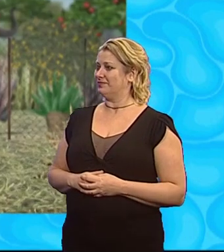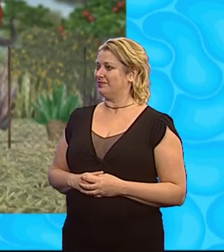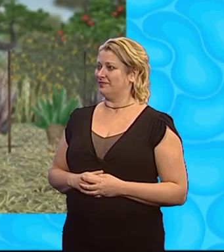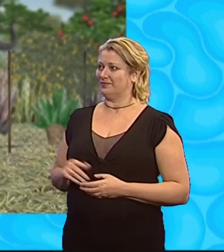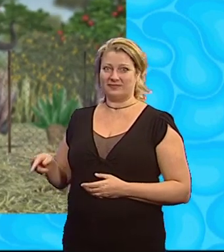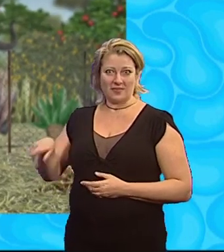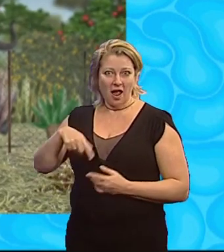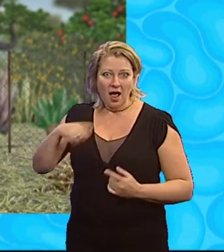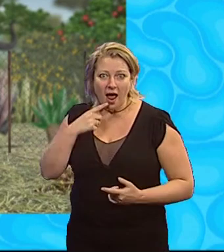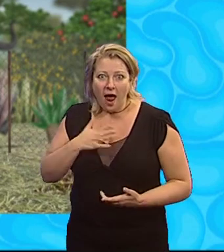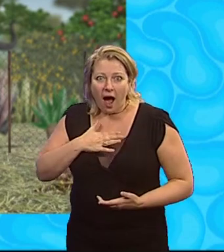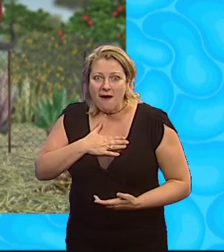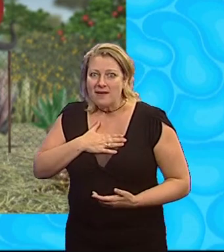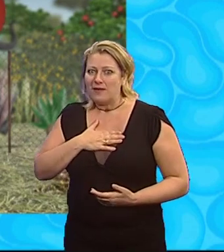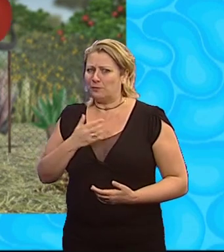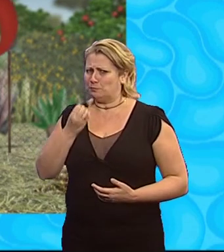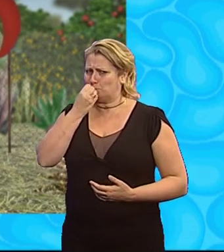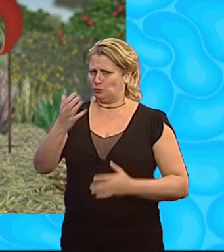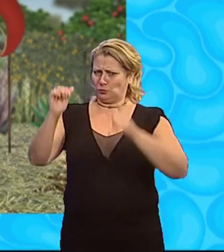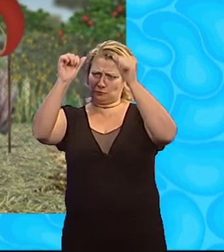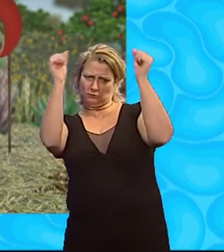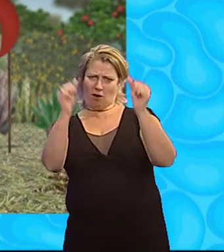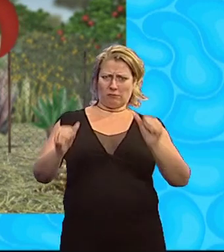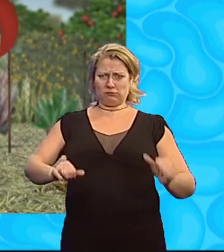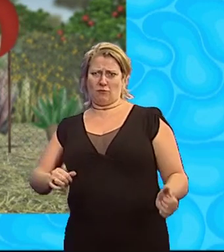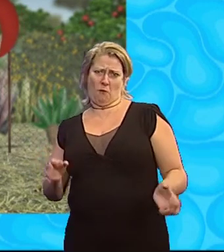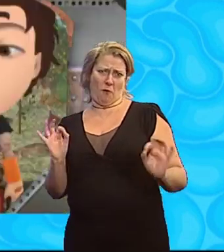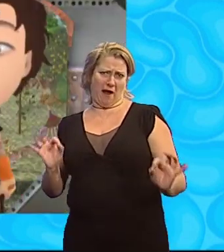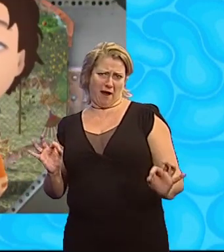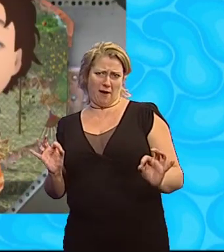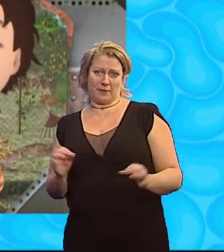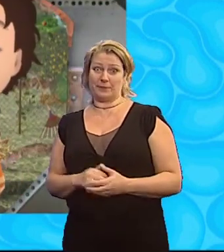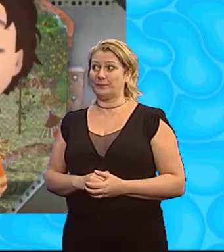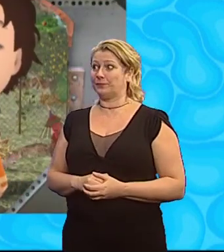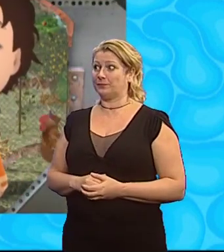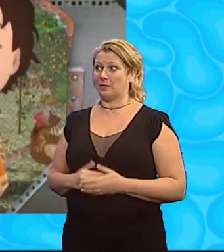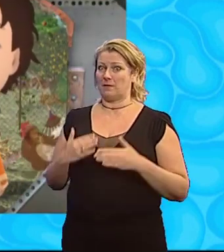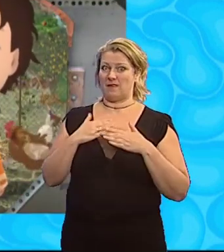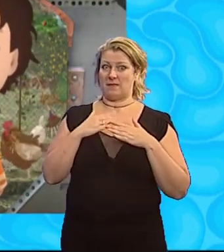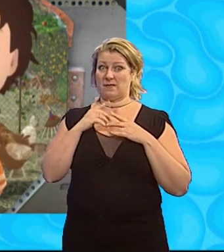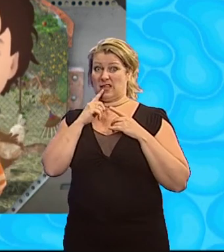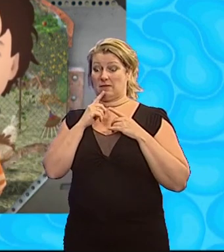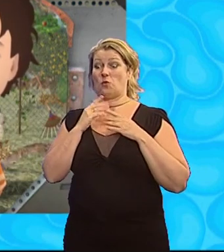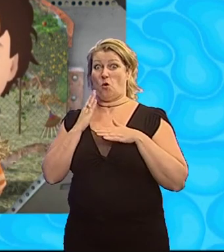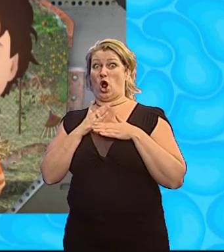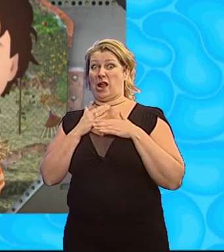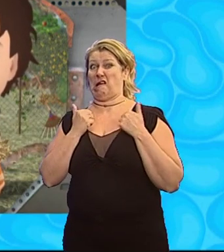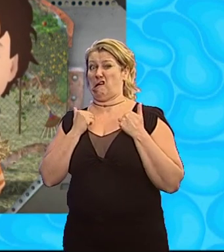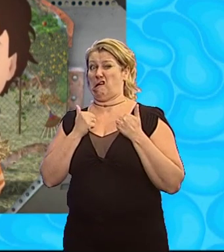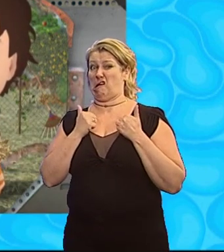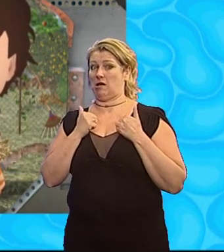They say they love it It's a beautiful sculpture Operation Feathered Friends is working